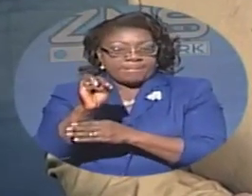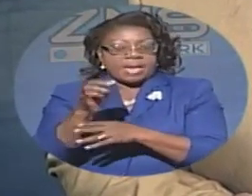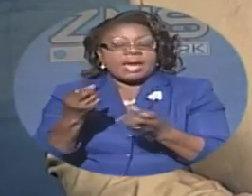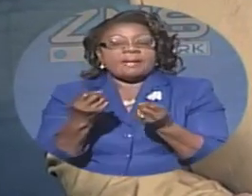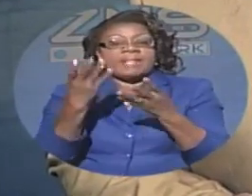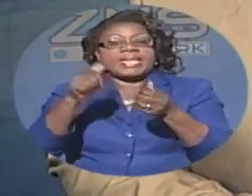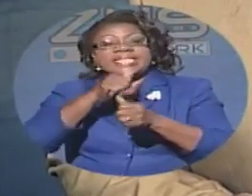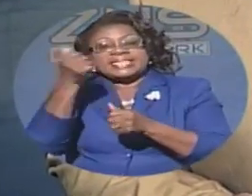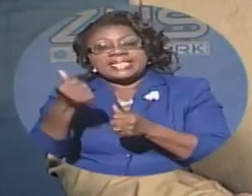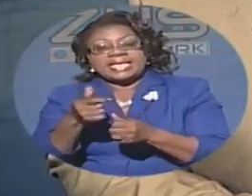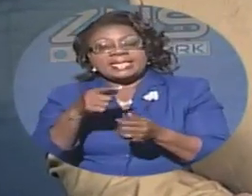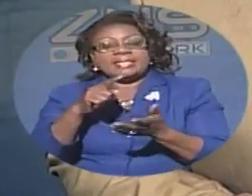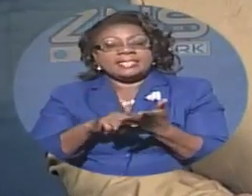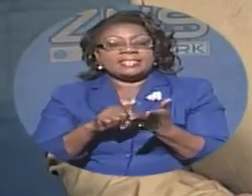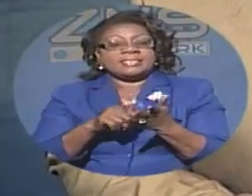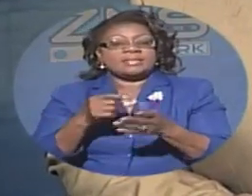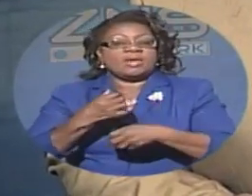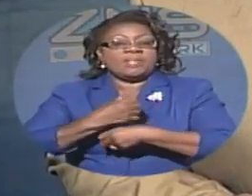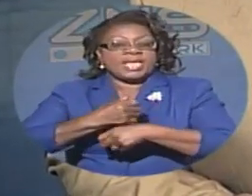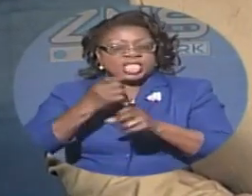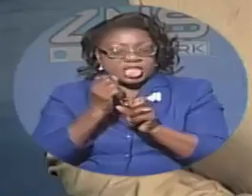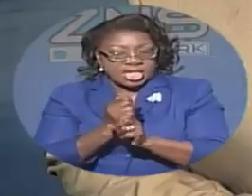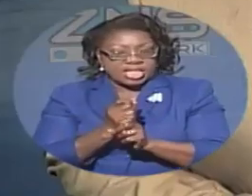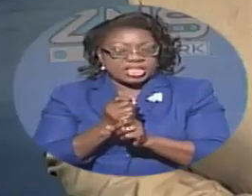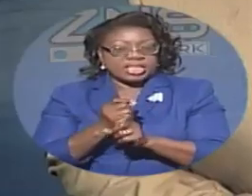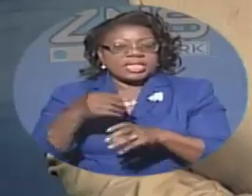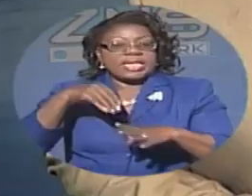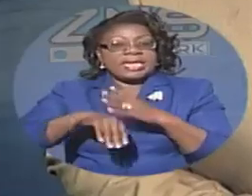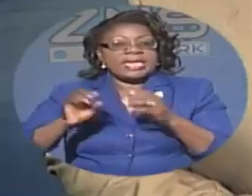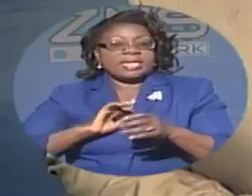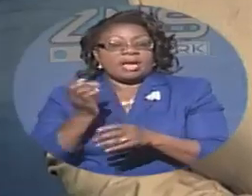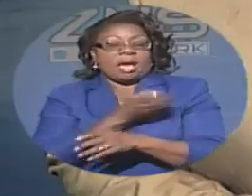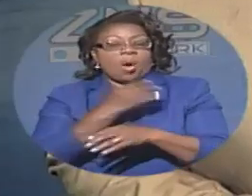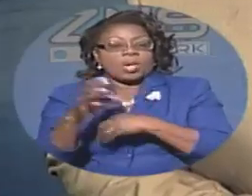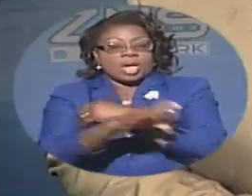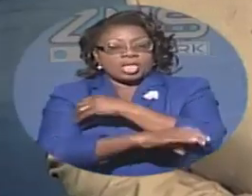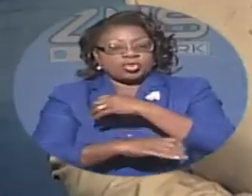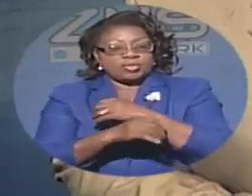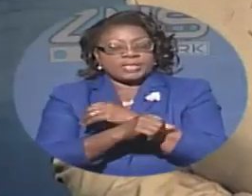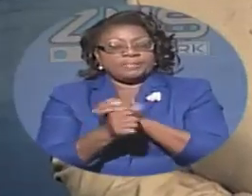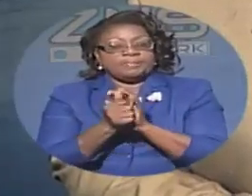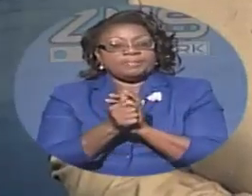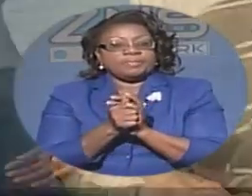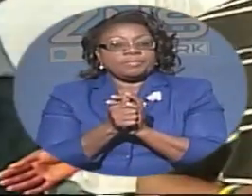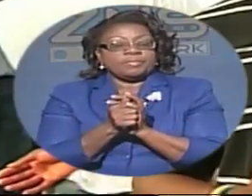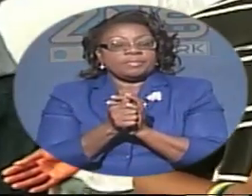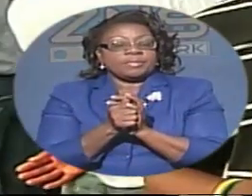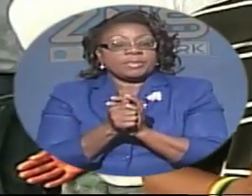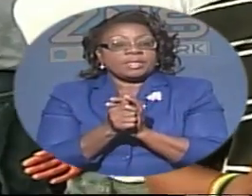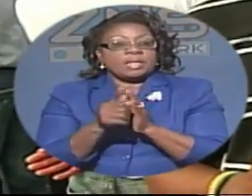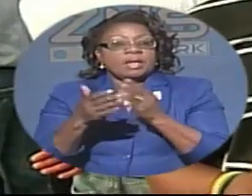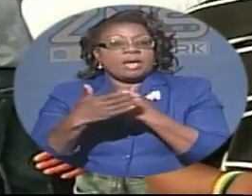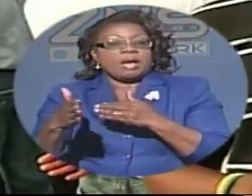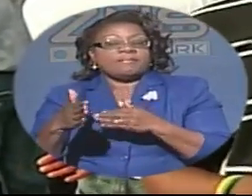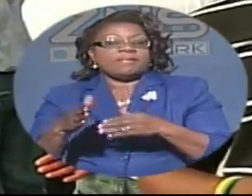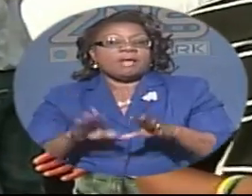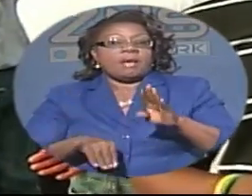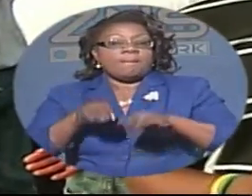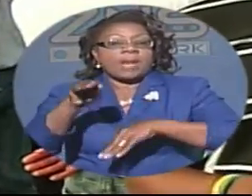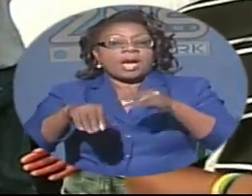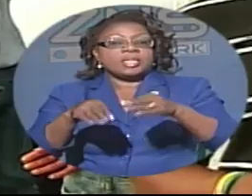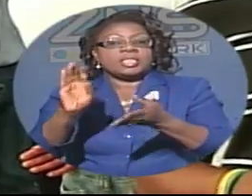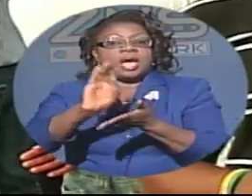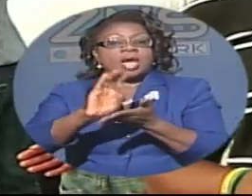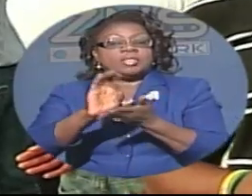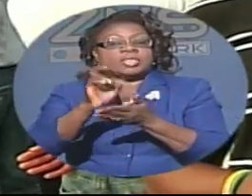of the nation have collaboratively taking a stand and made some public declarations following a march hundreds of